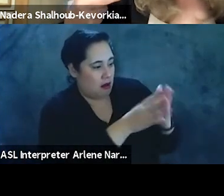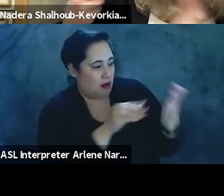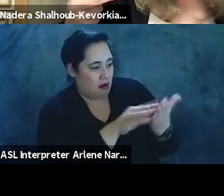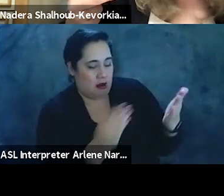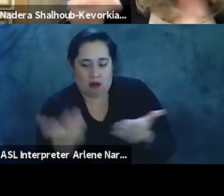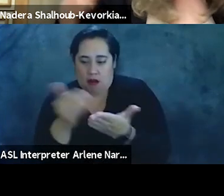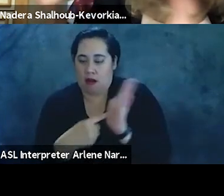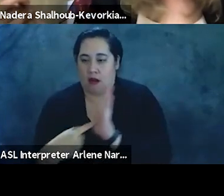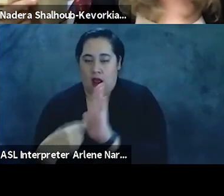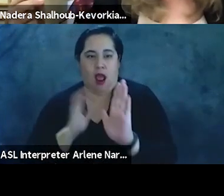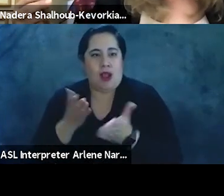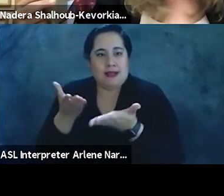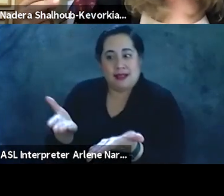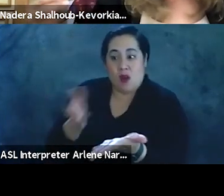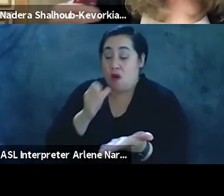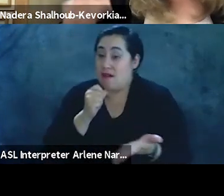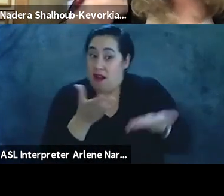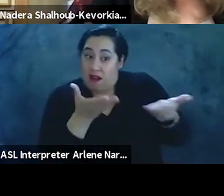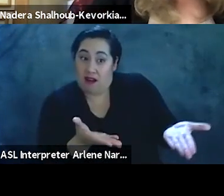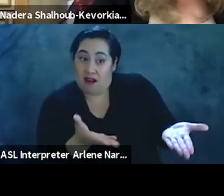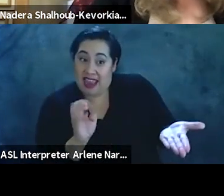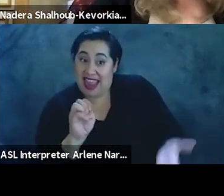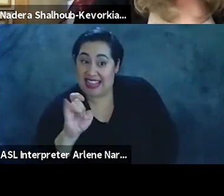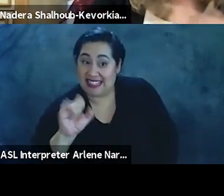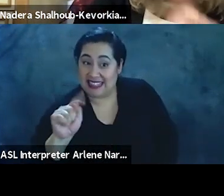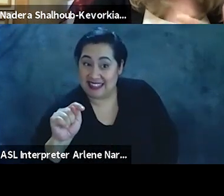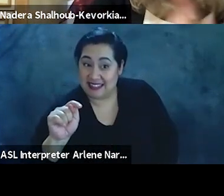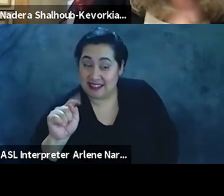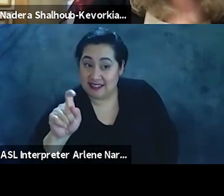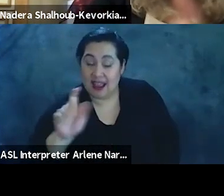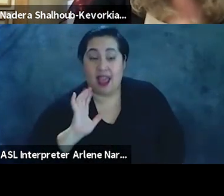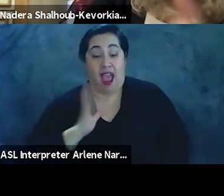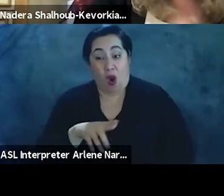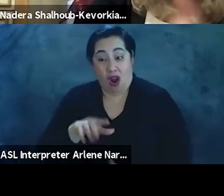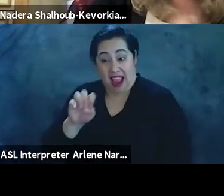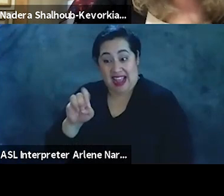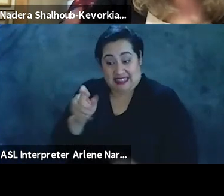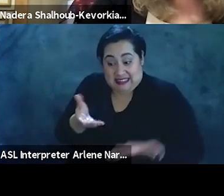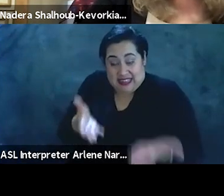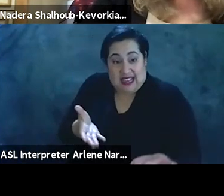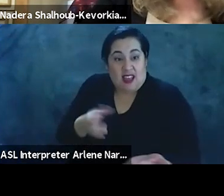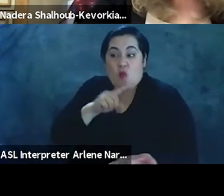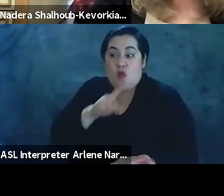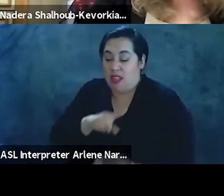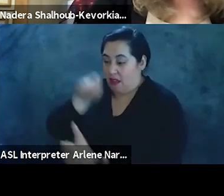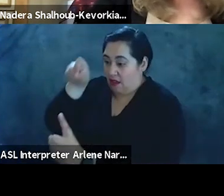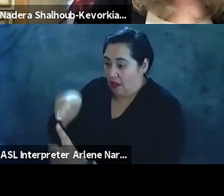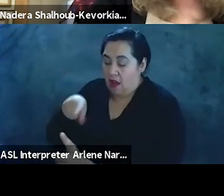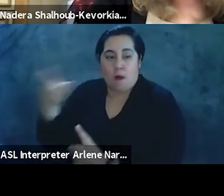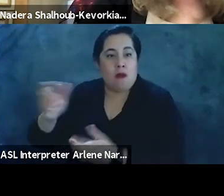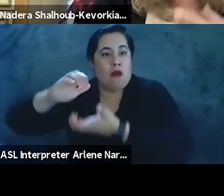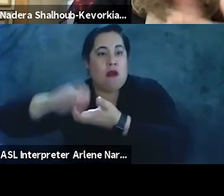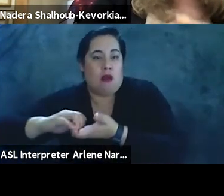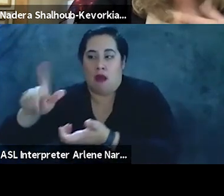our existence or no existence? Is our existence a provocation to the settler state and its allies and those who are